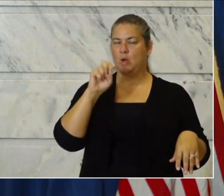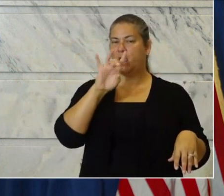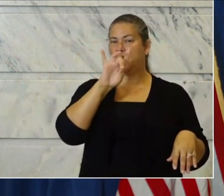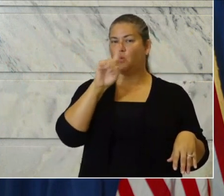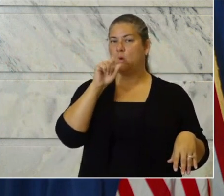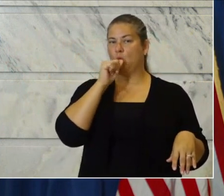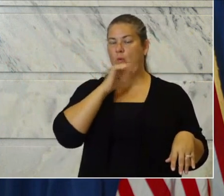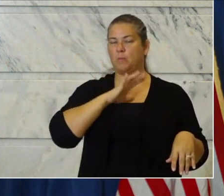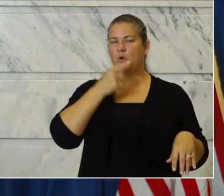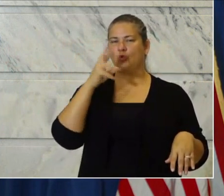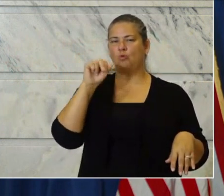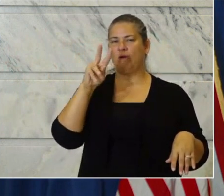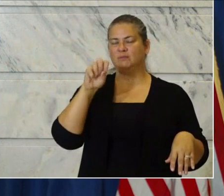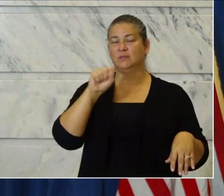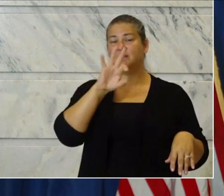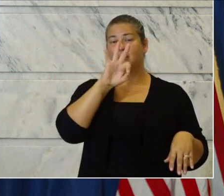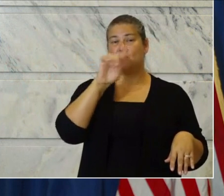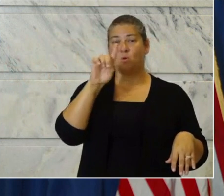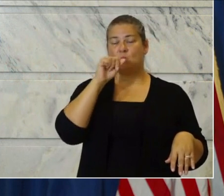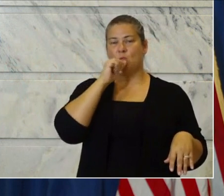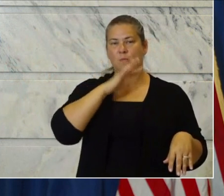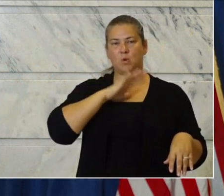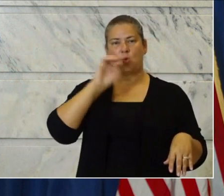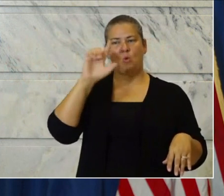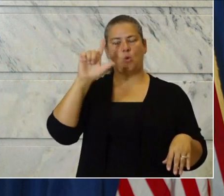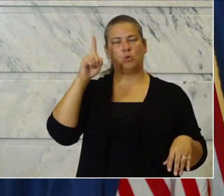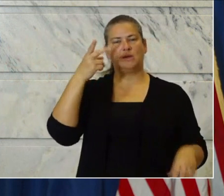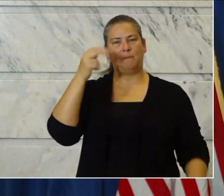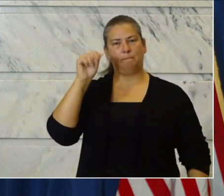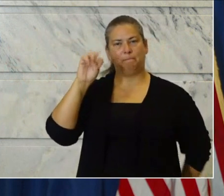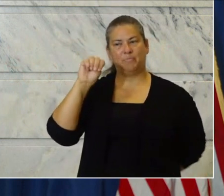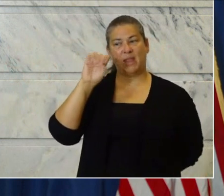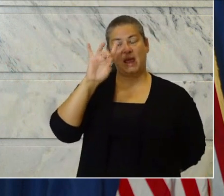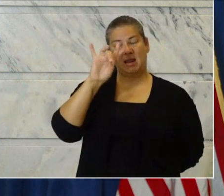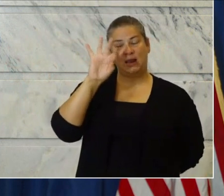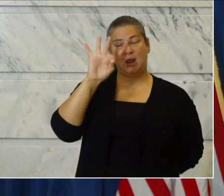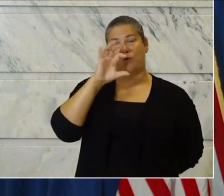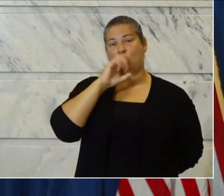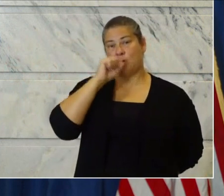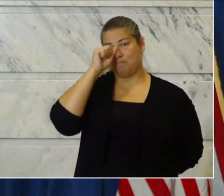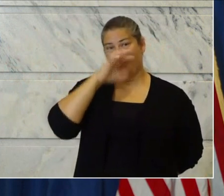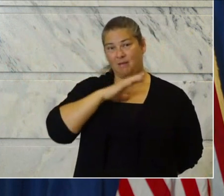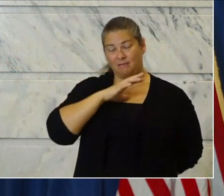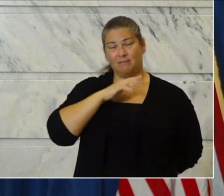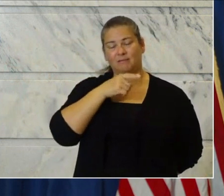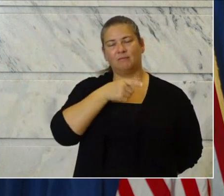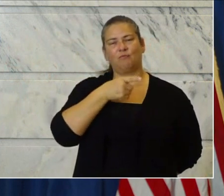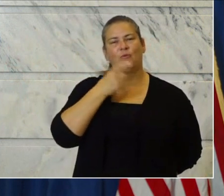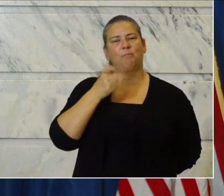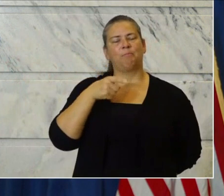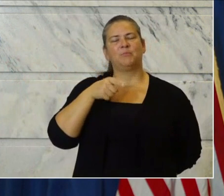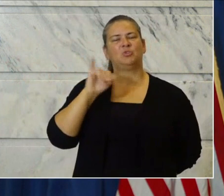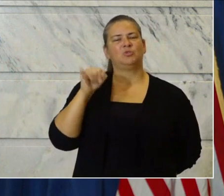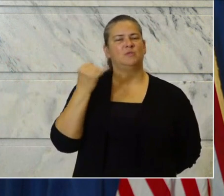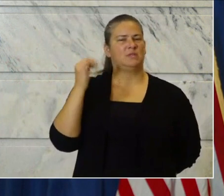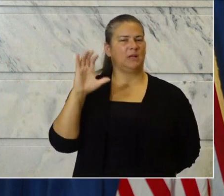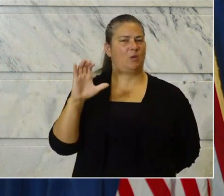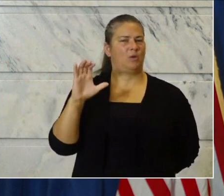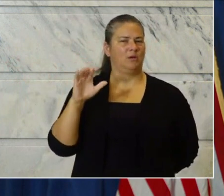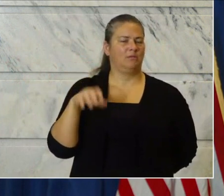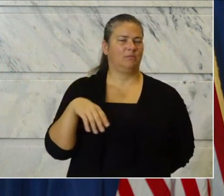woman from Graves. 91-year-old woman from Oldham. And an 89-year-old man from Jefferson County.